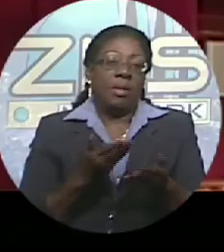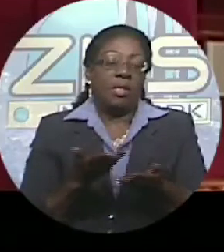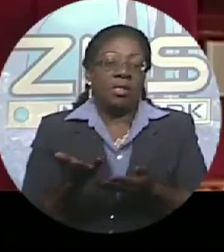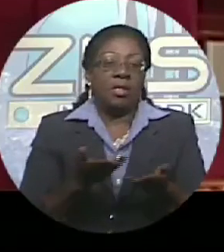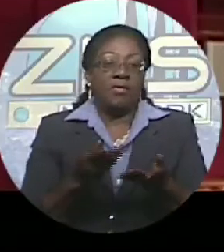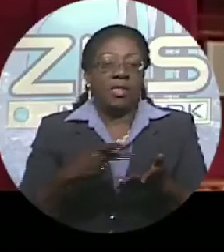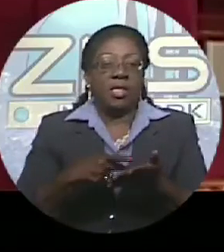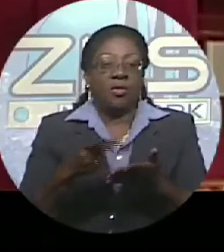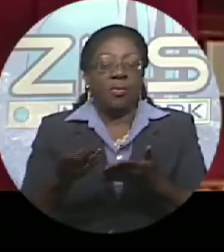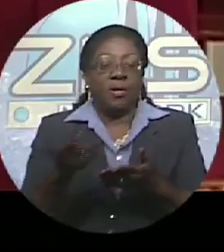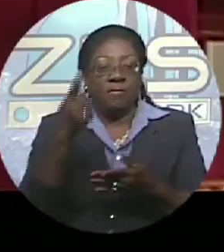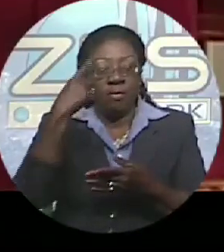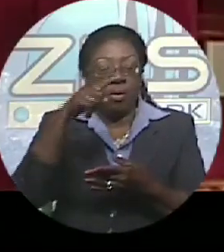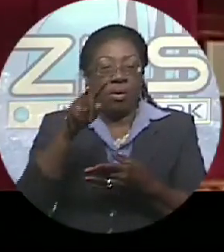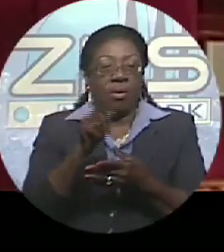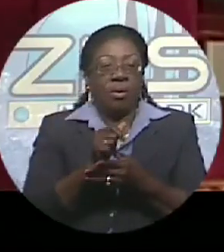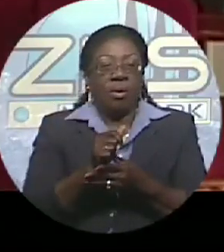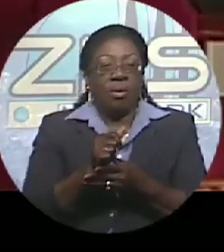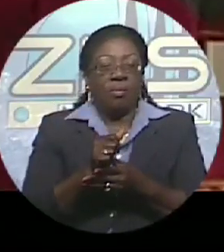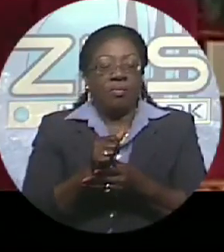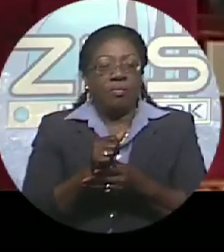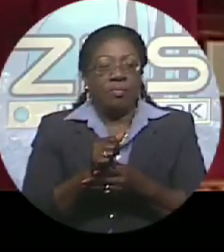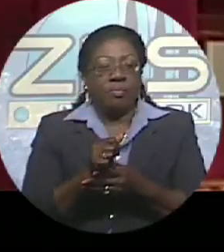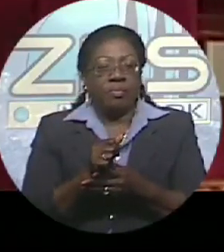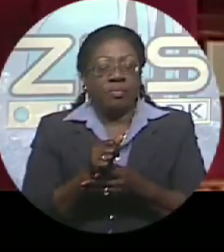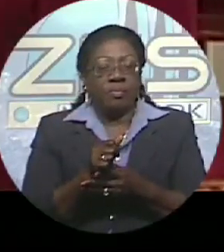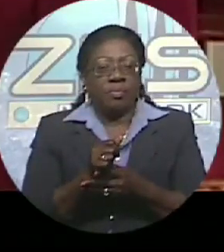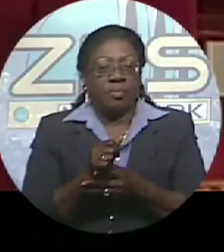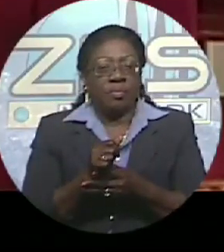sewer may also be exempt.